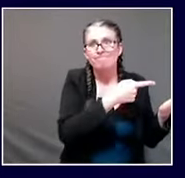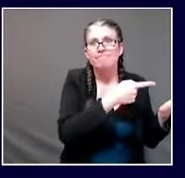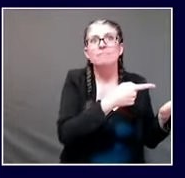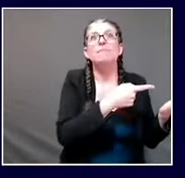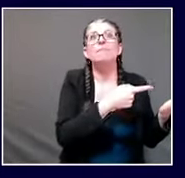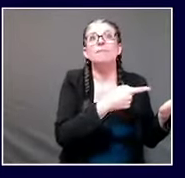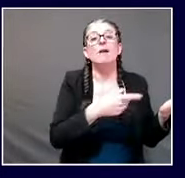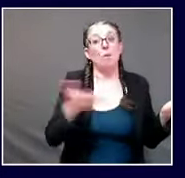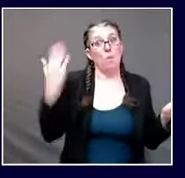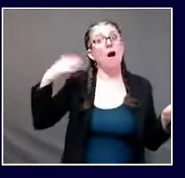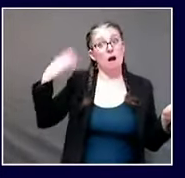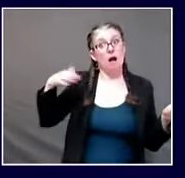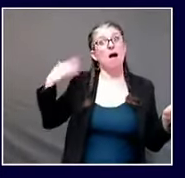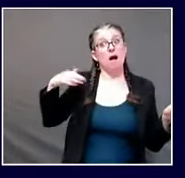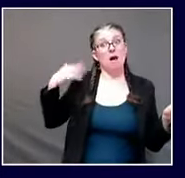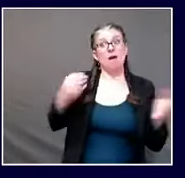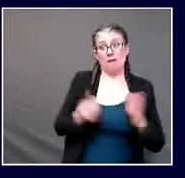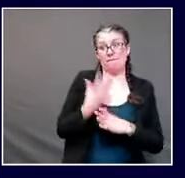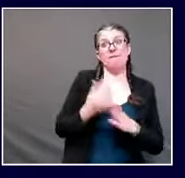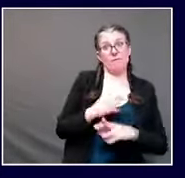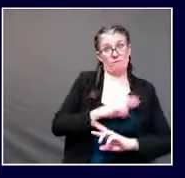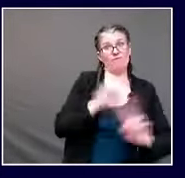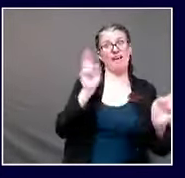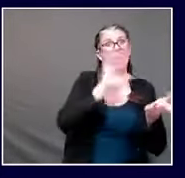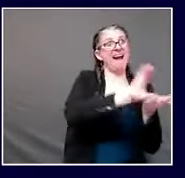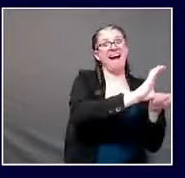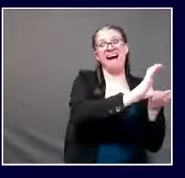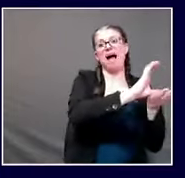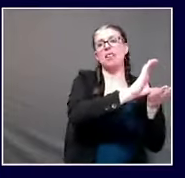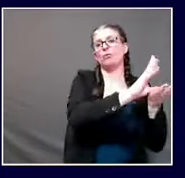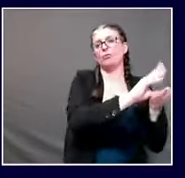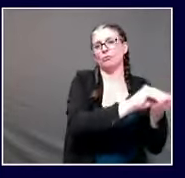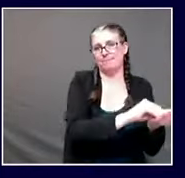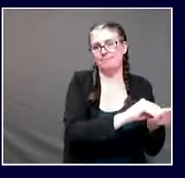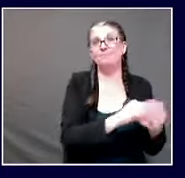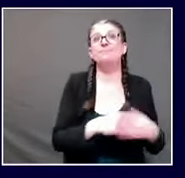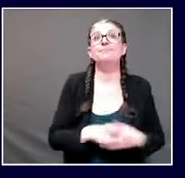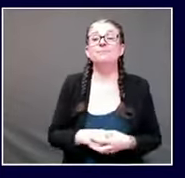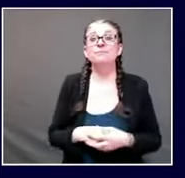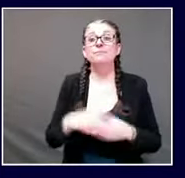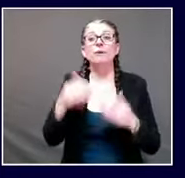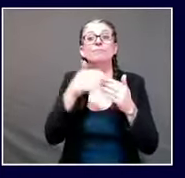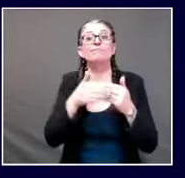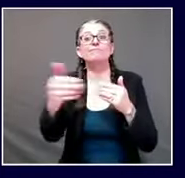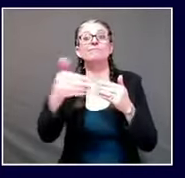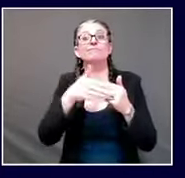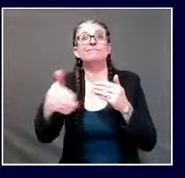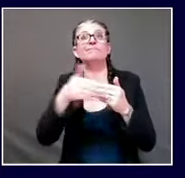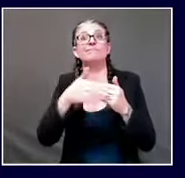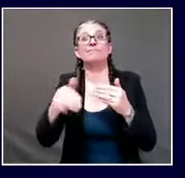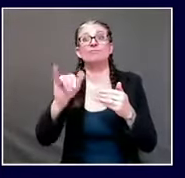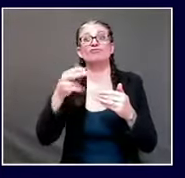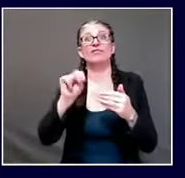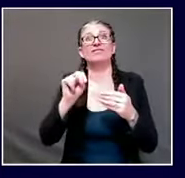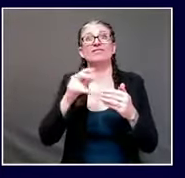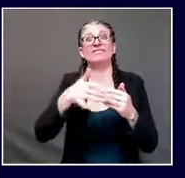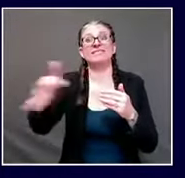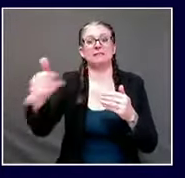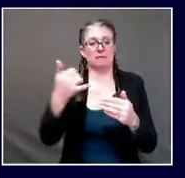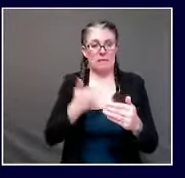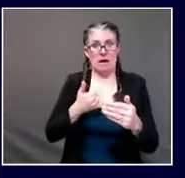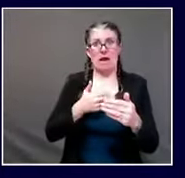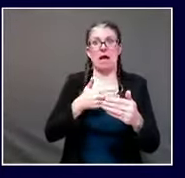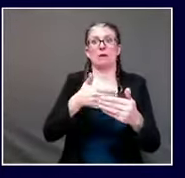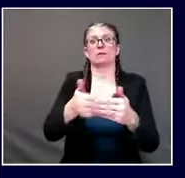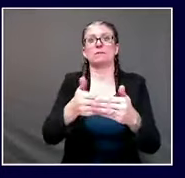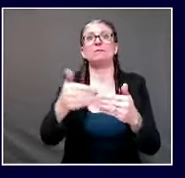the country imposed at that time it would be a different balancing act today this month or the end